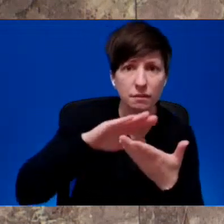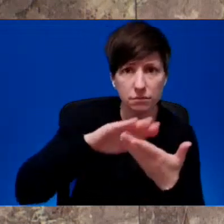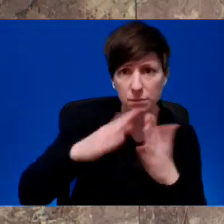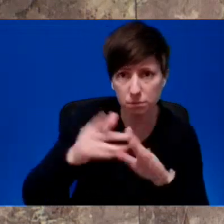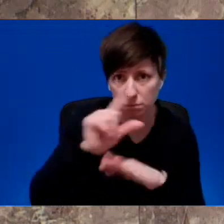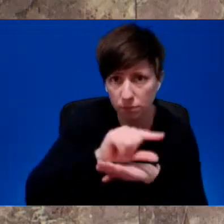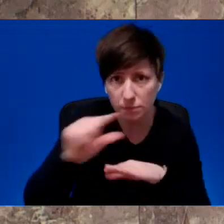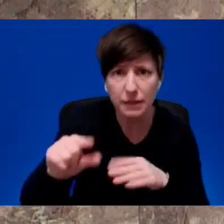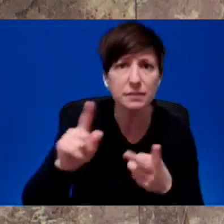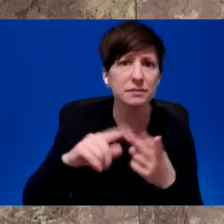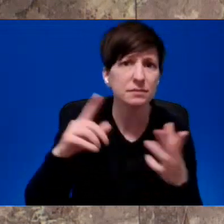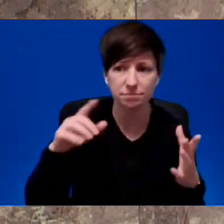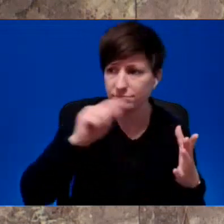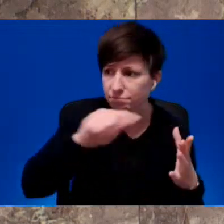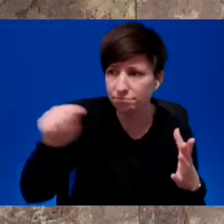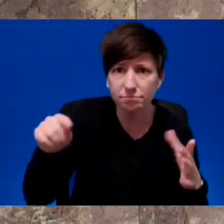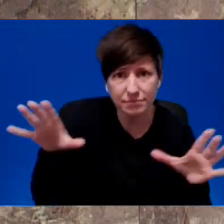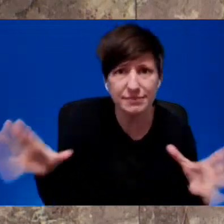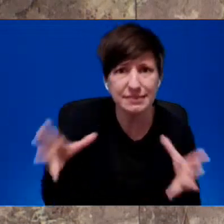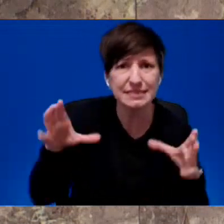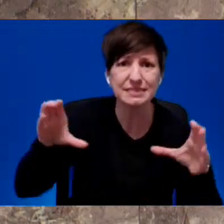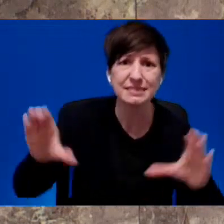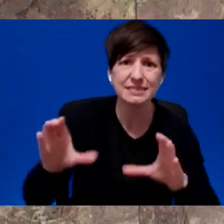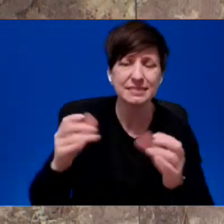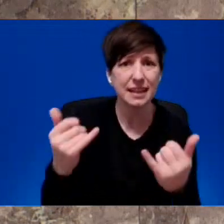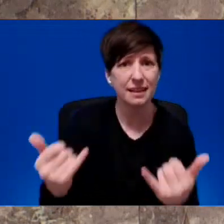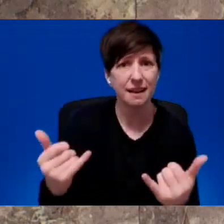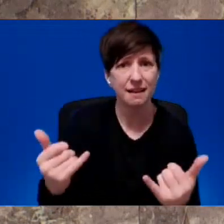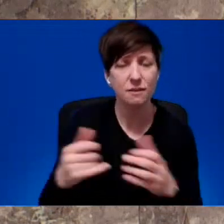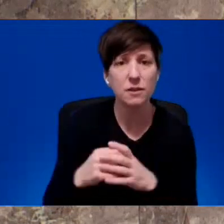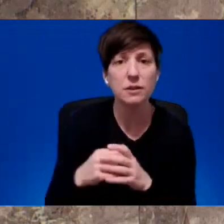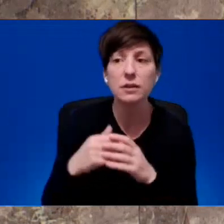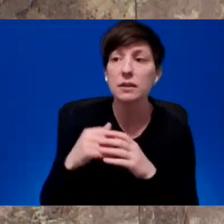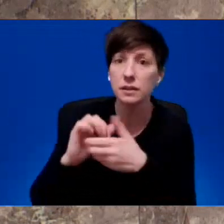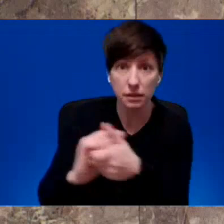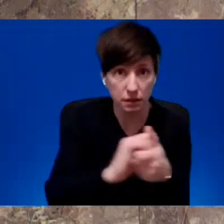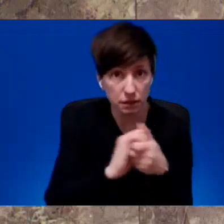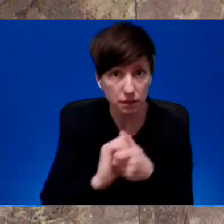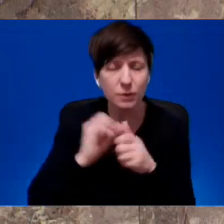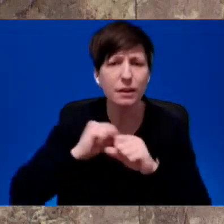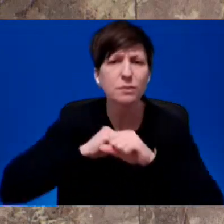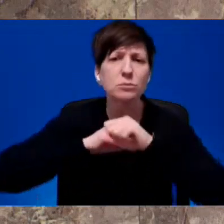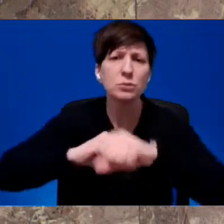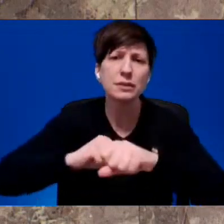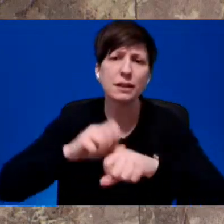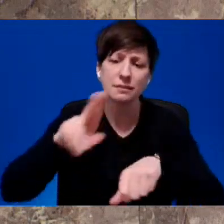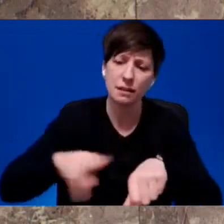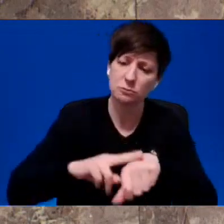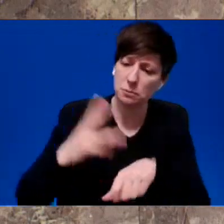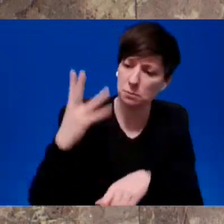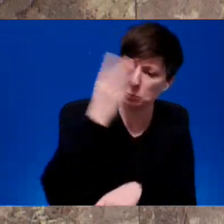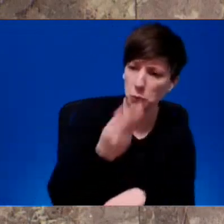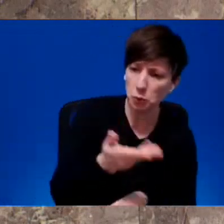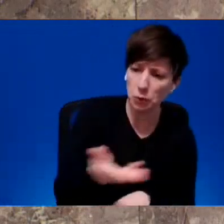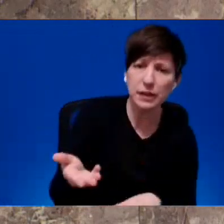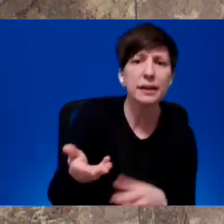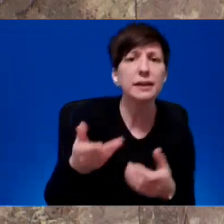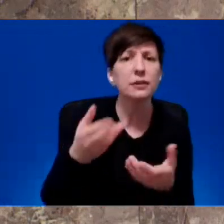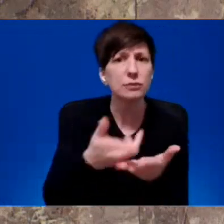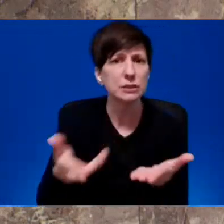take immediate action. Together, we can protect the natural beauty and resources that define us. Thank very much. Thank